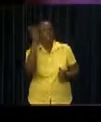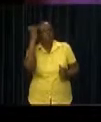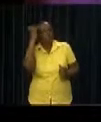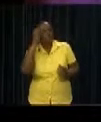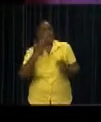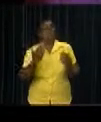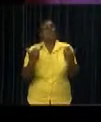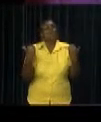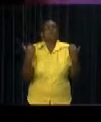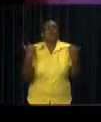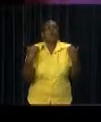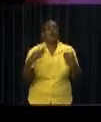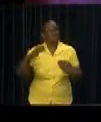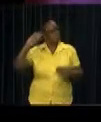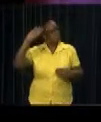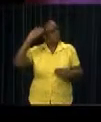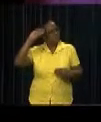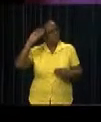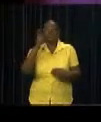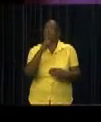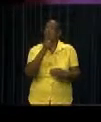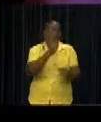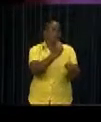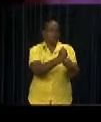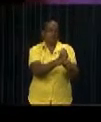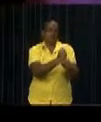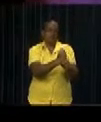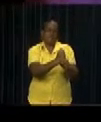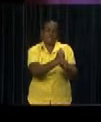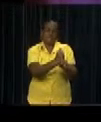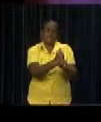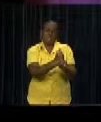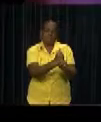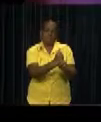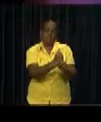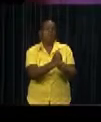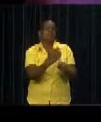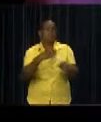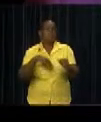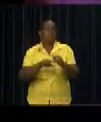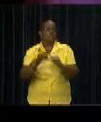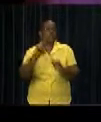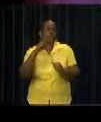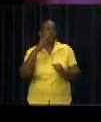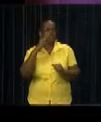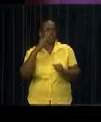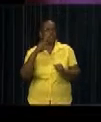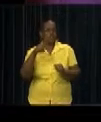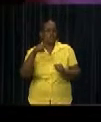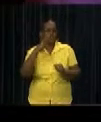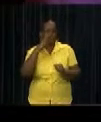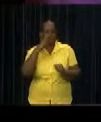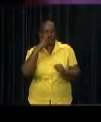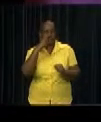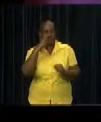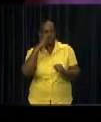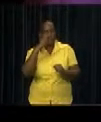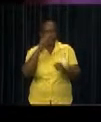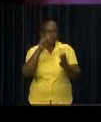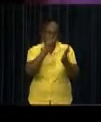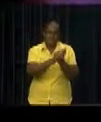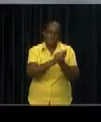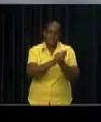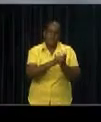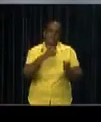stagnation, the speeding camera project still cannot be put to use, even after four years since its installation.